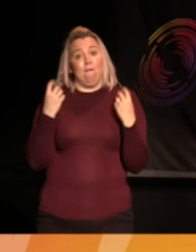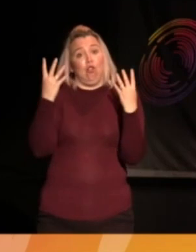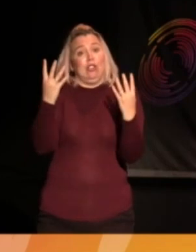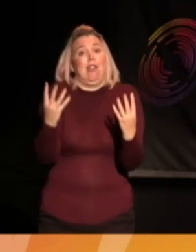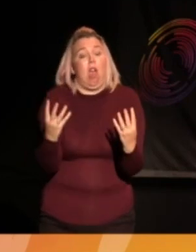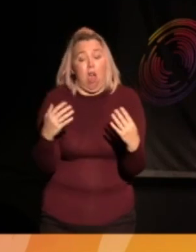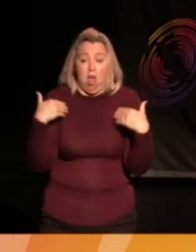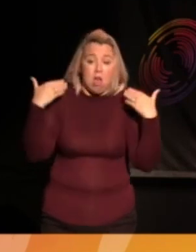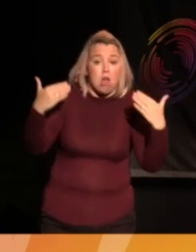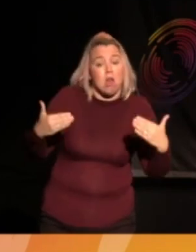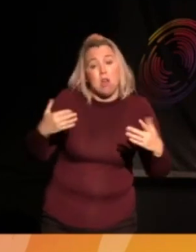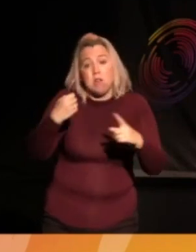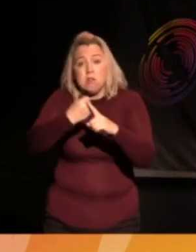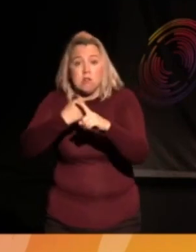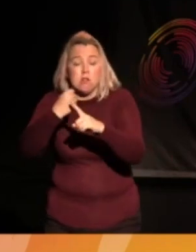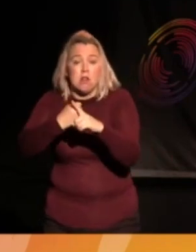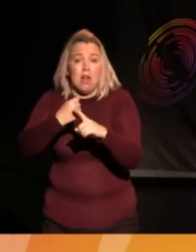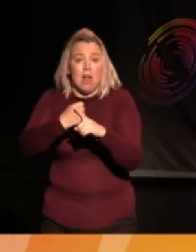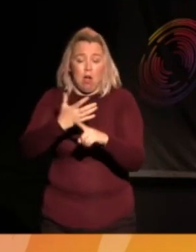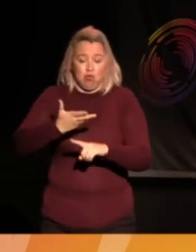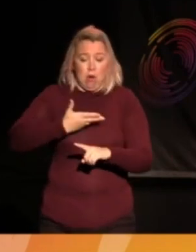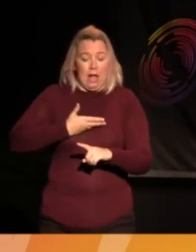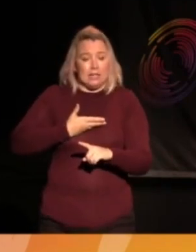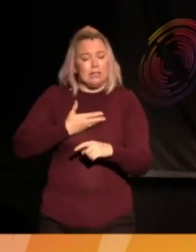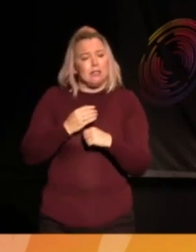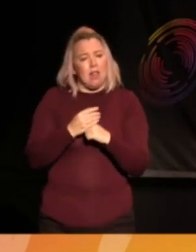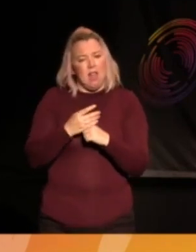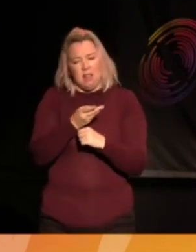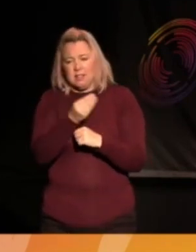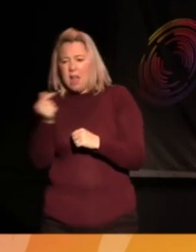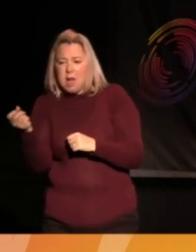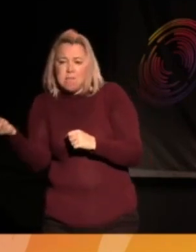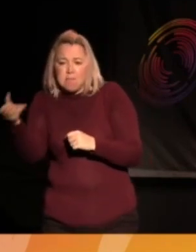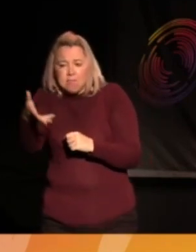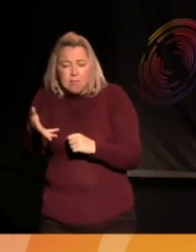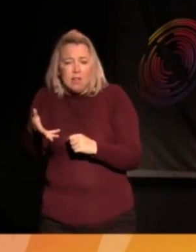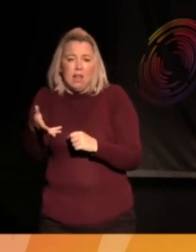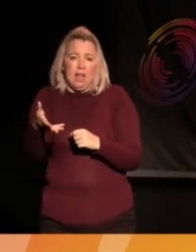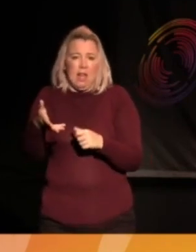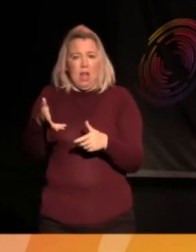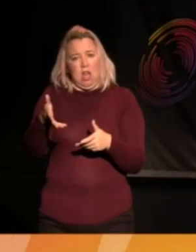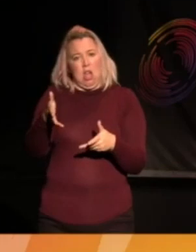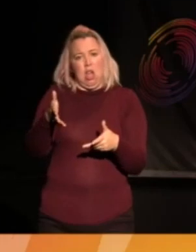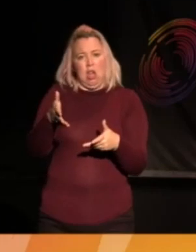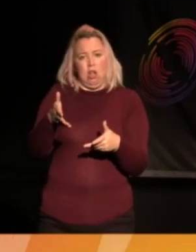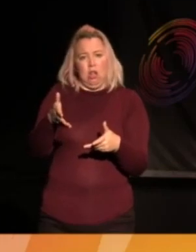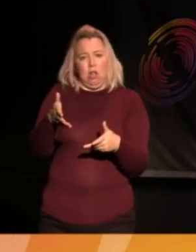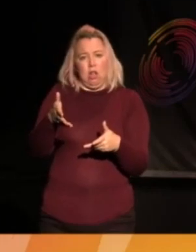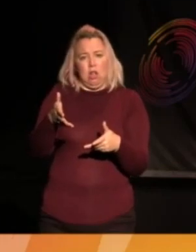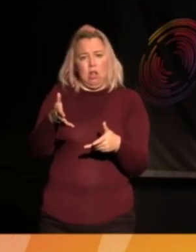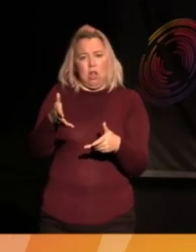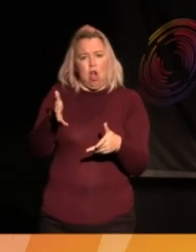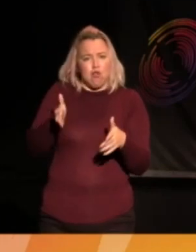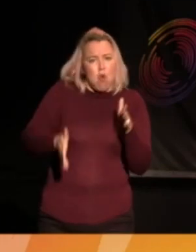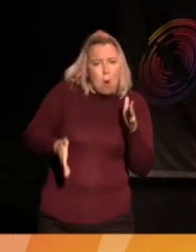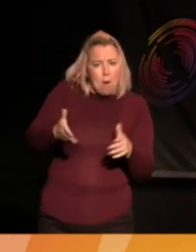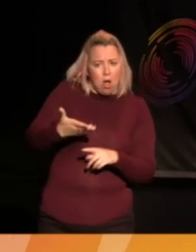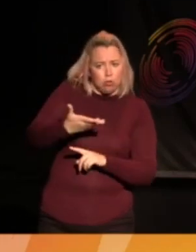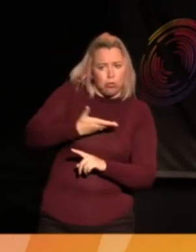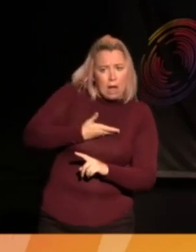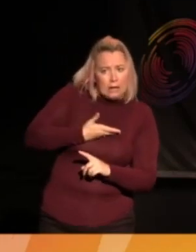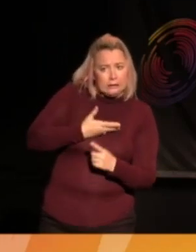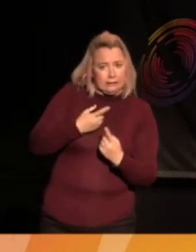and Peter Tatchell and others were saying, well, you know, robots' rights, where do we go with that one?